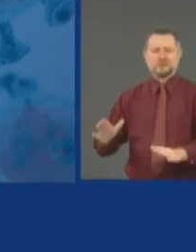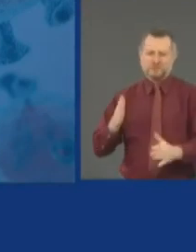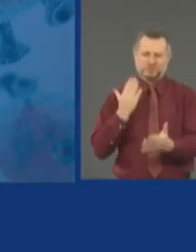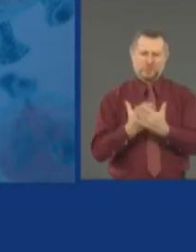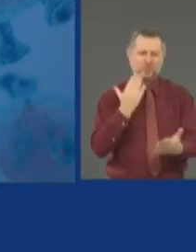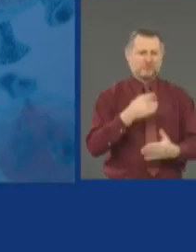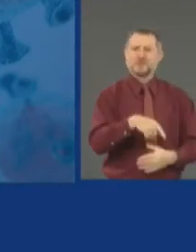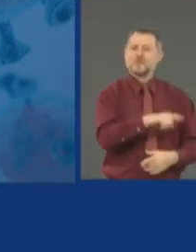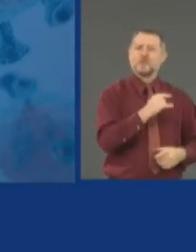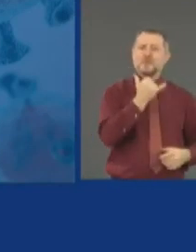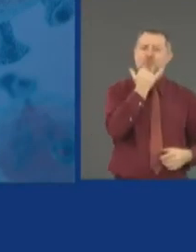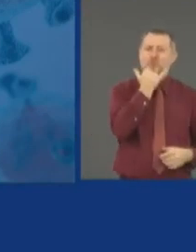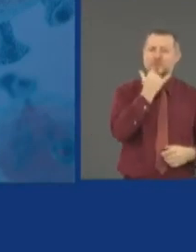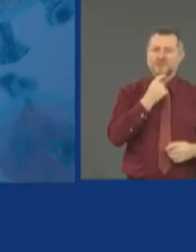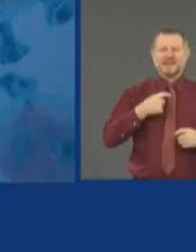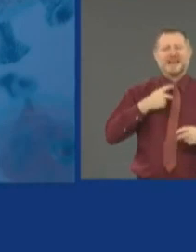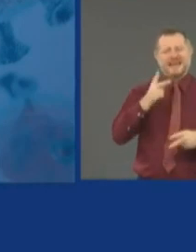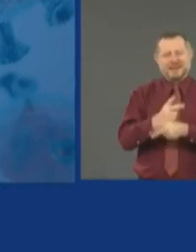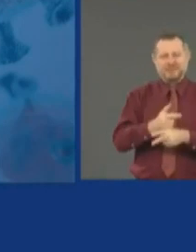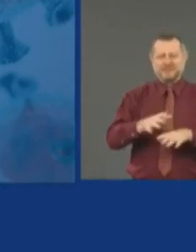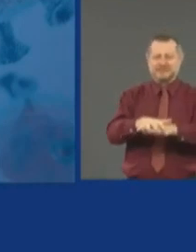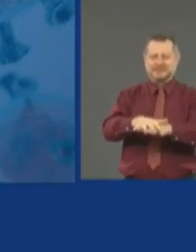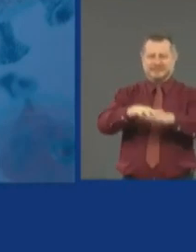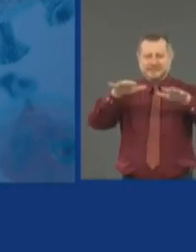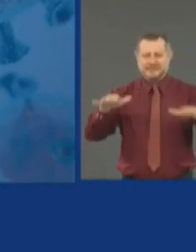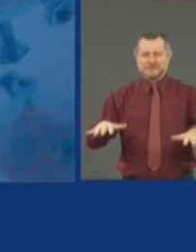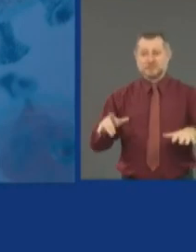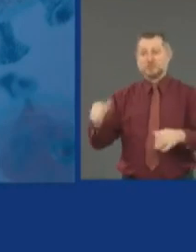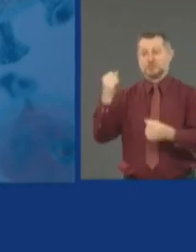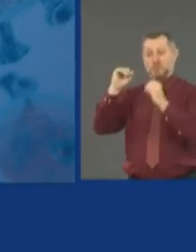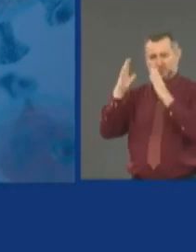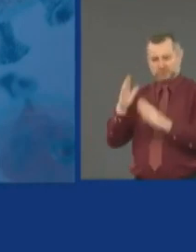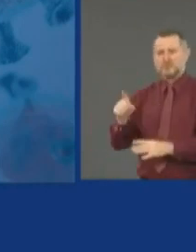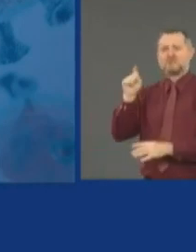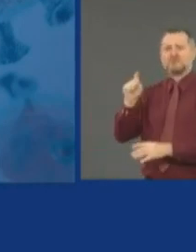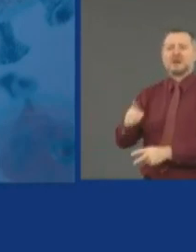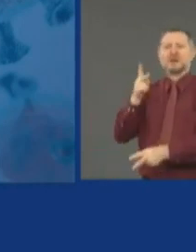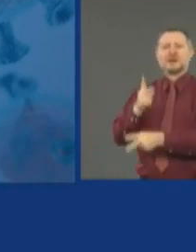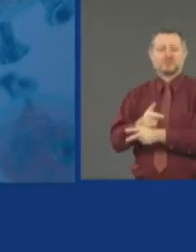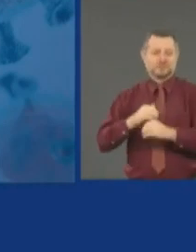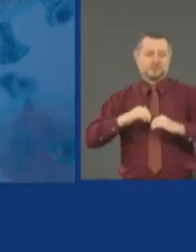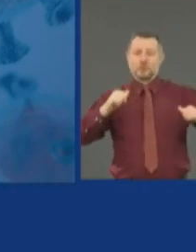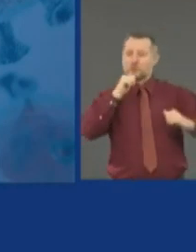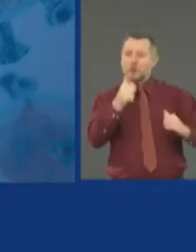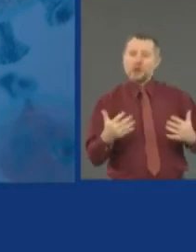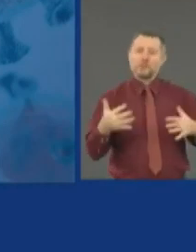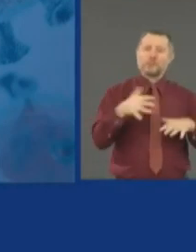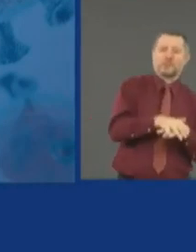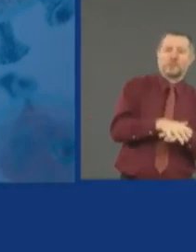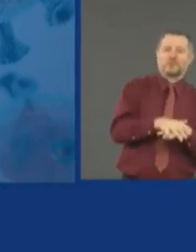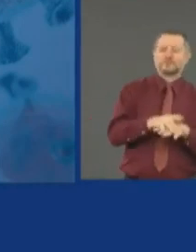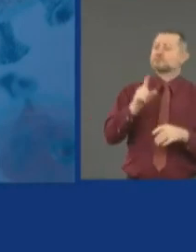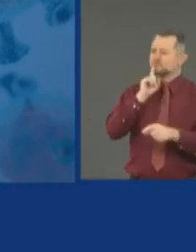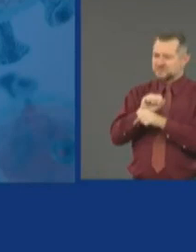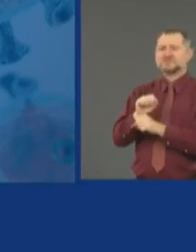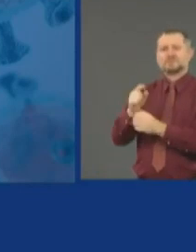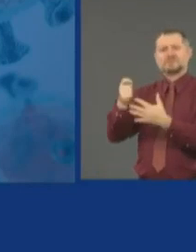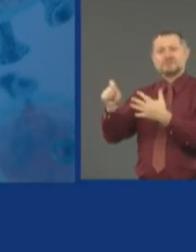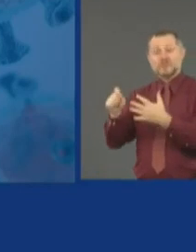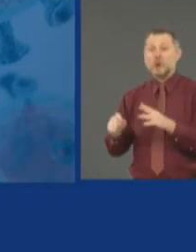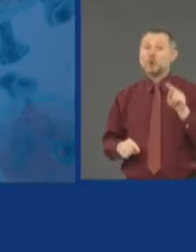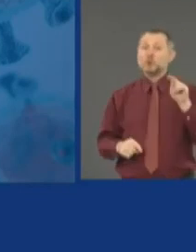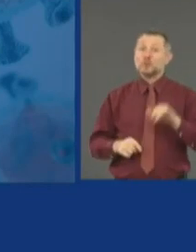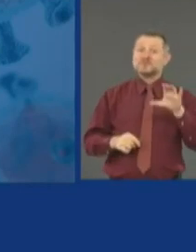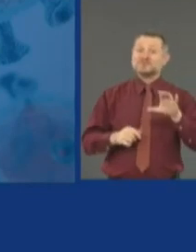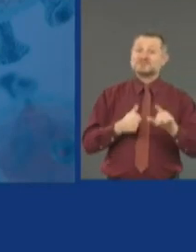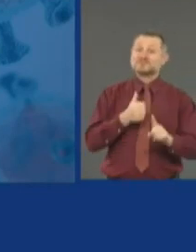protesters have to help us keep the two separate, and they did. New York City was mainly peaceful. There